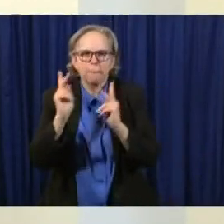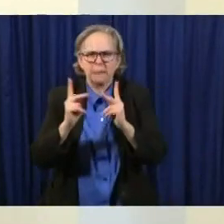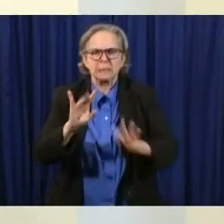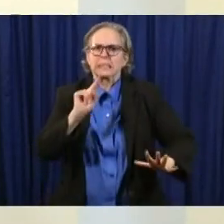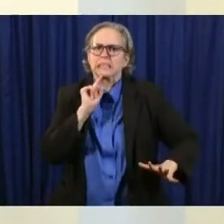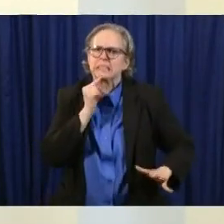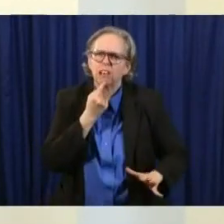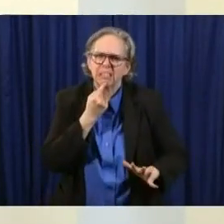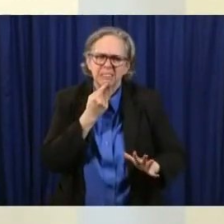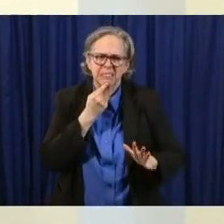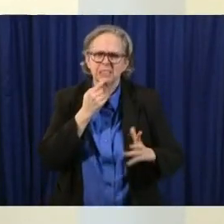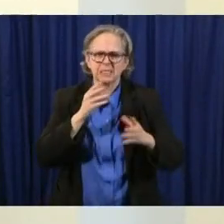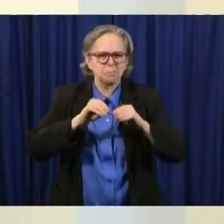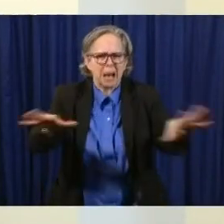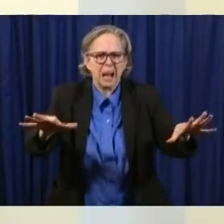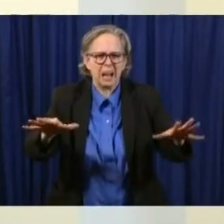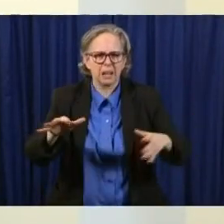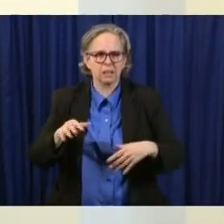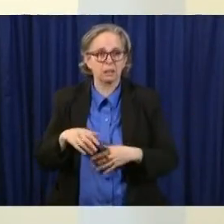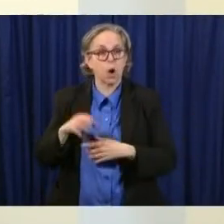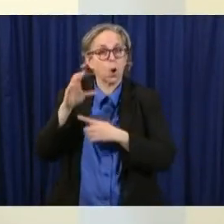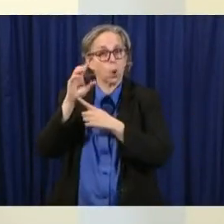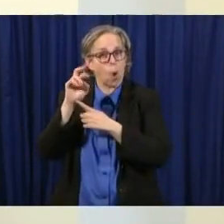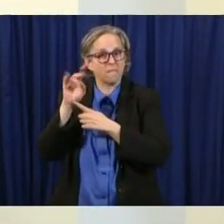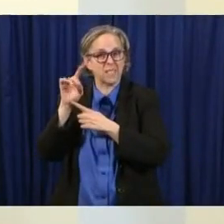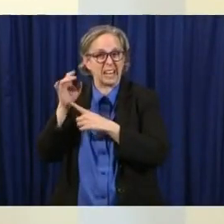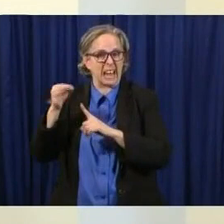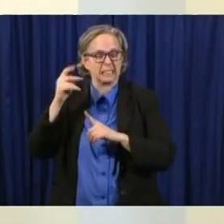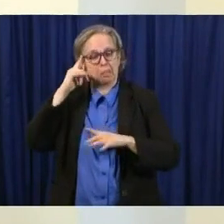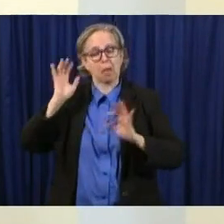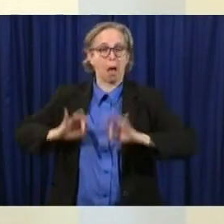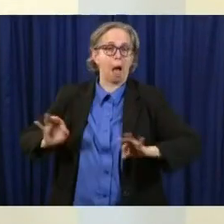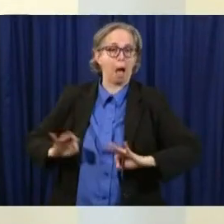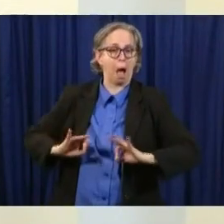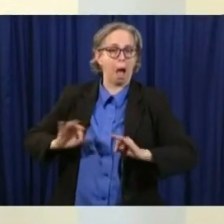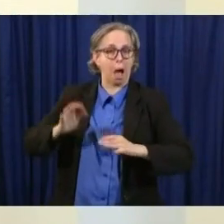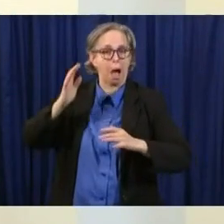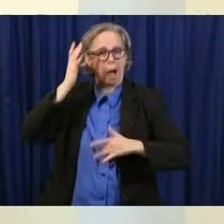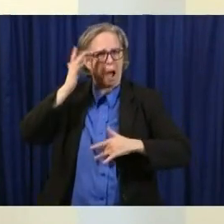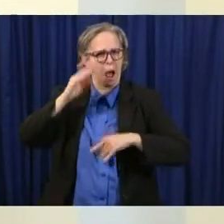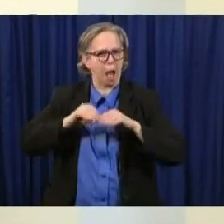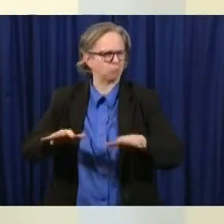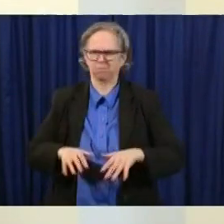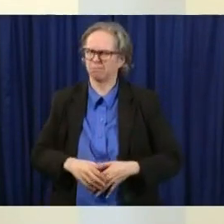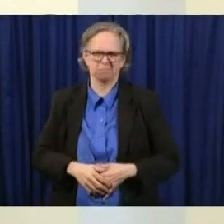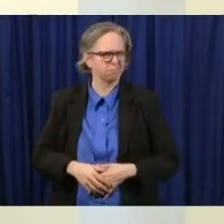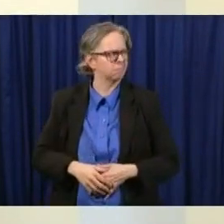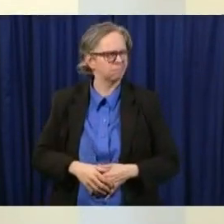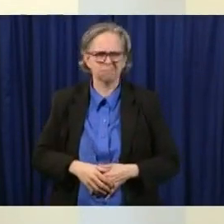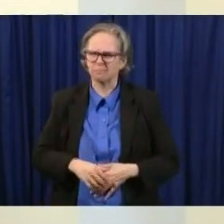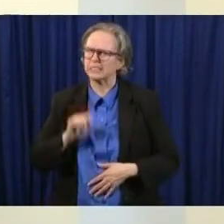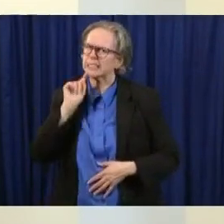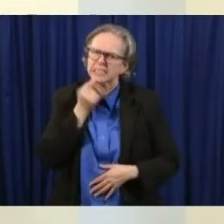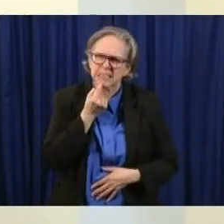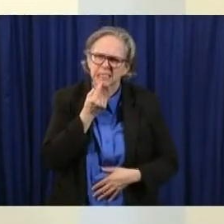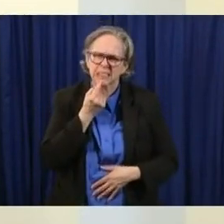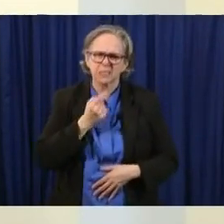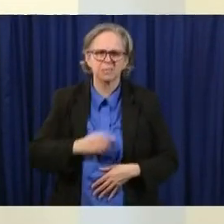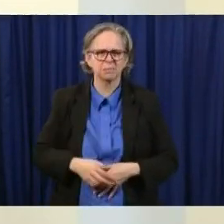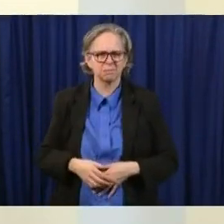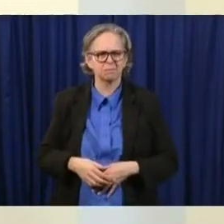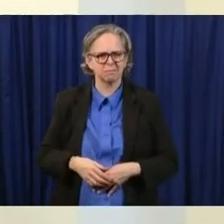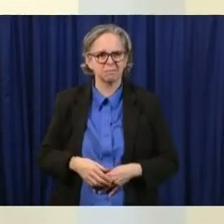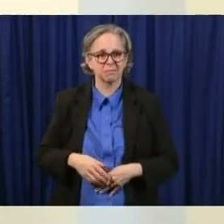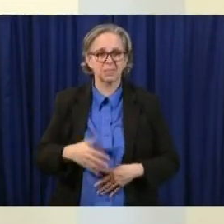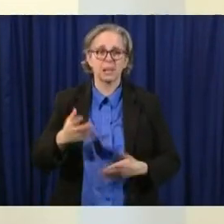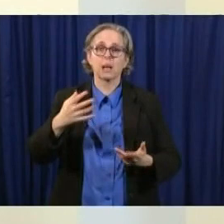not a minor thing covid and while we see that there are predilections to certain people the elderly dying from it there are many